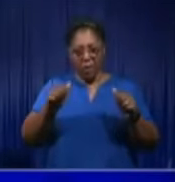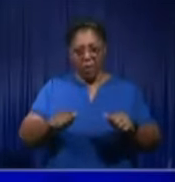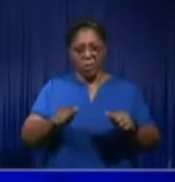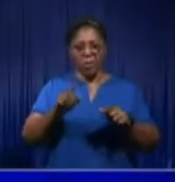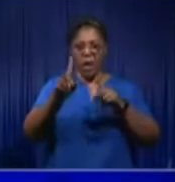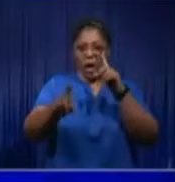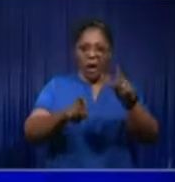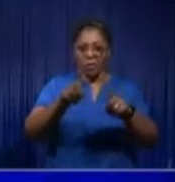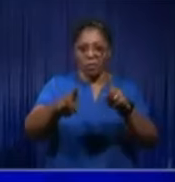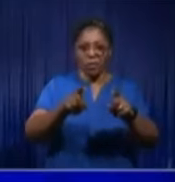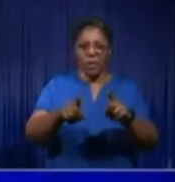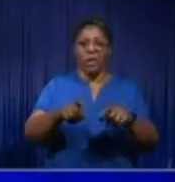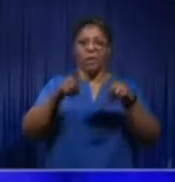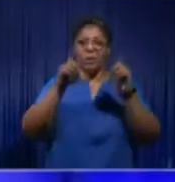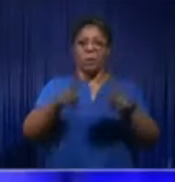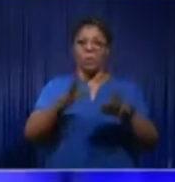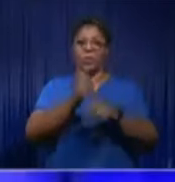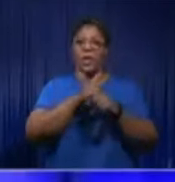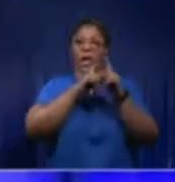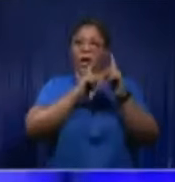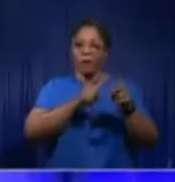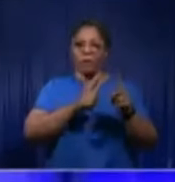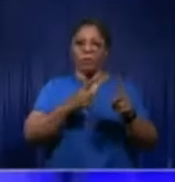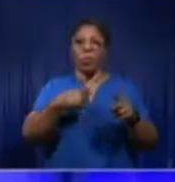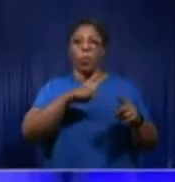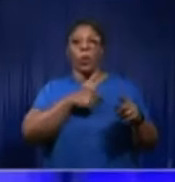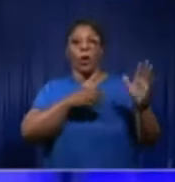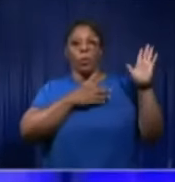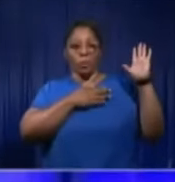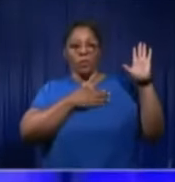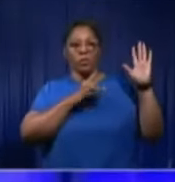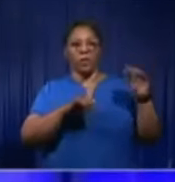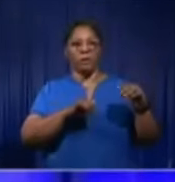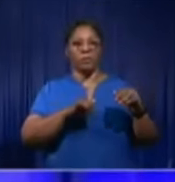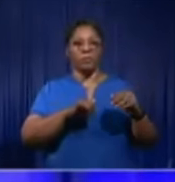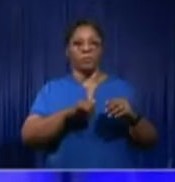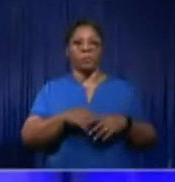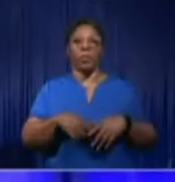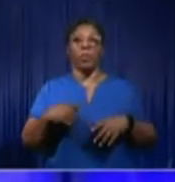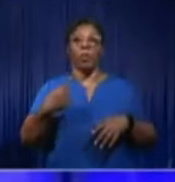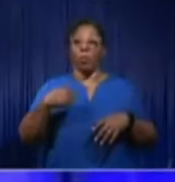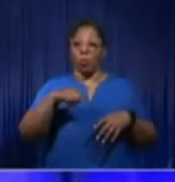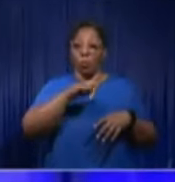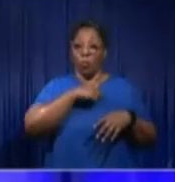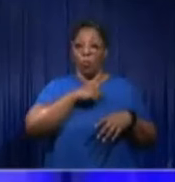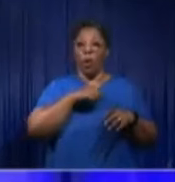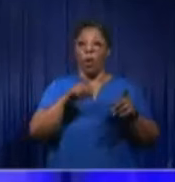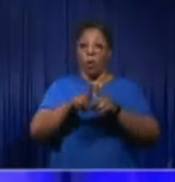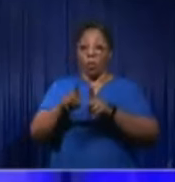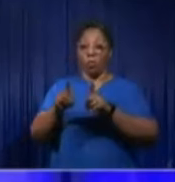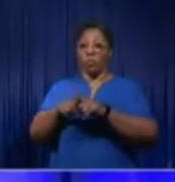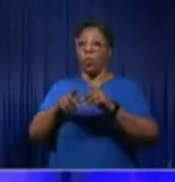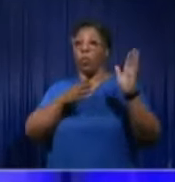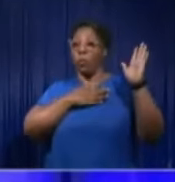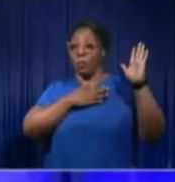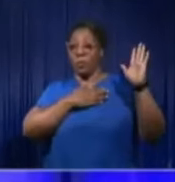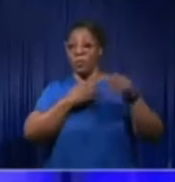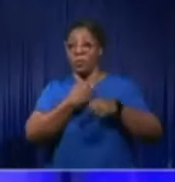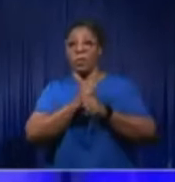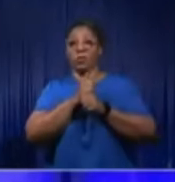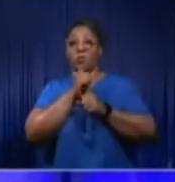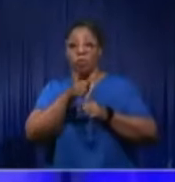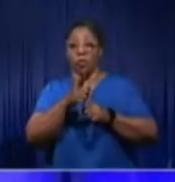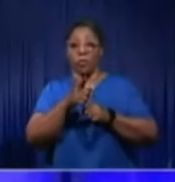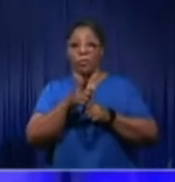are committed to doing this. We are further committed to ensure that the public is integral in what